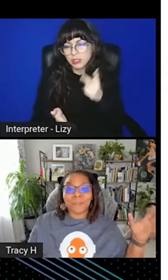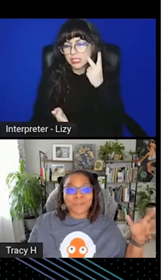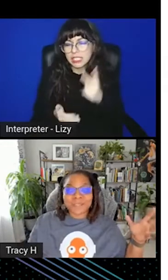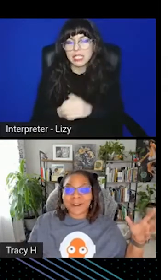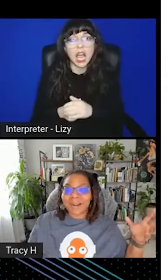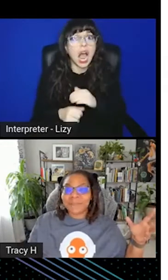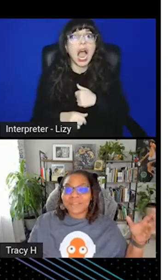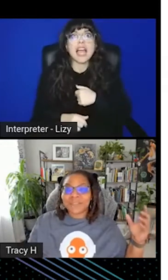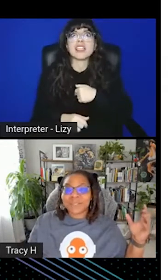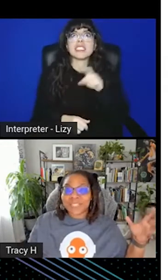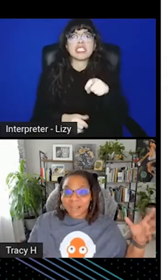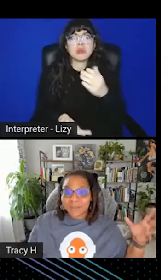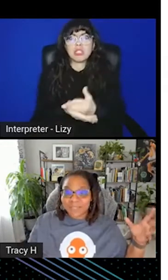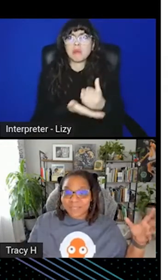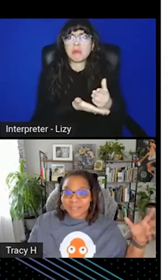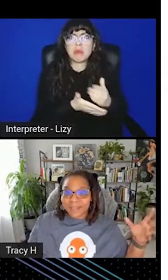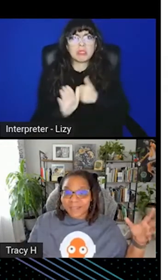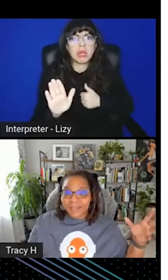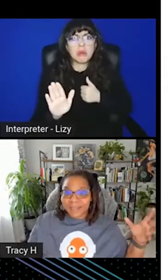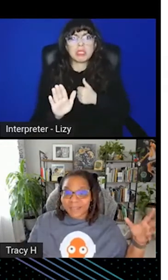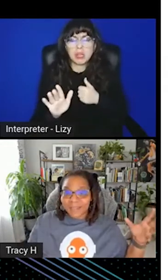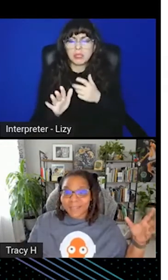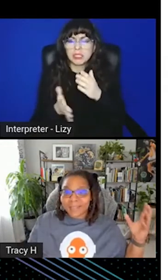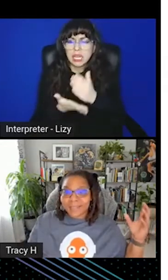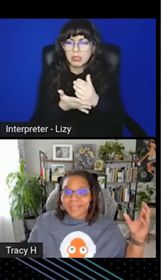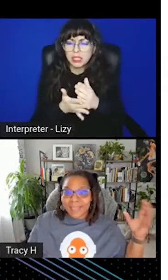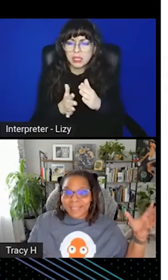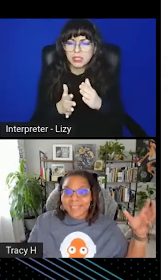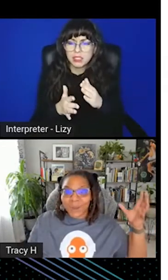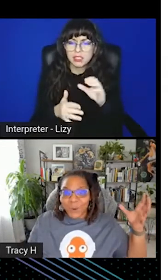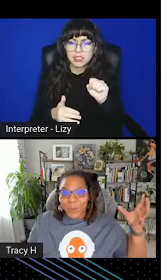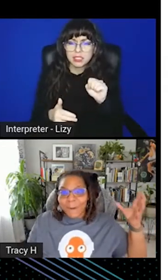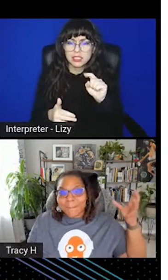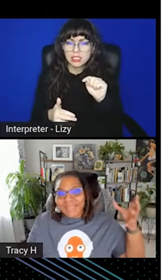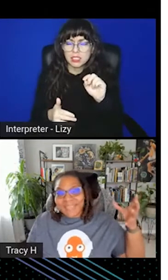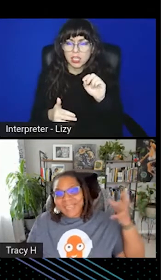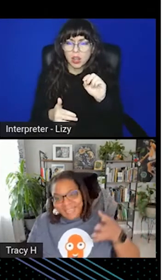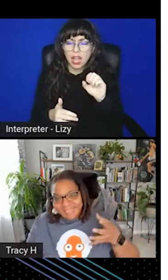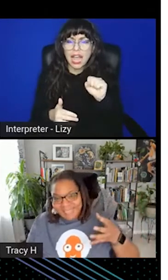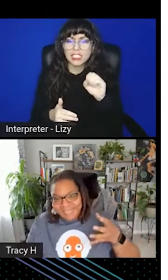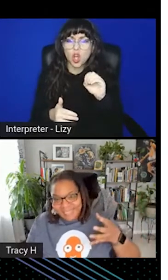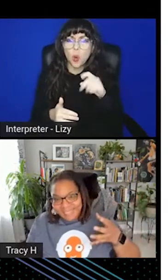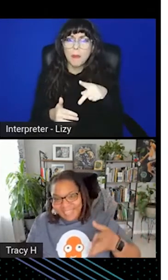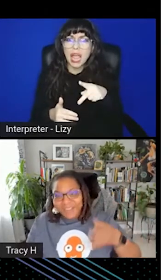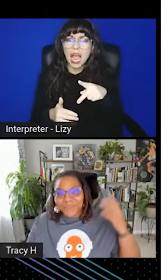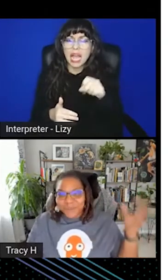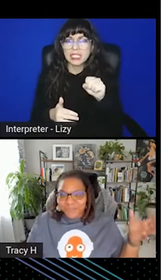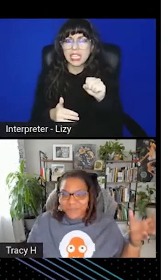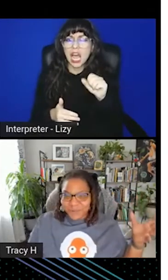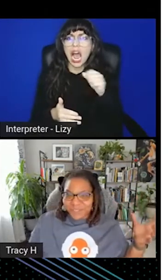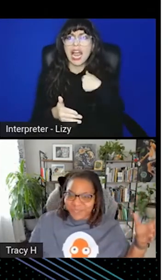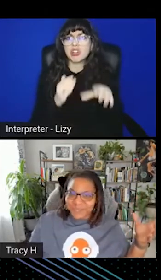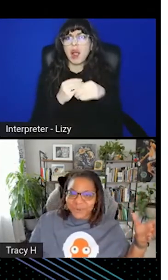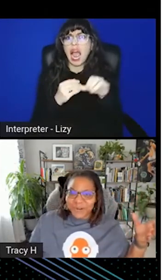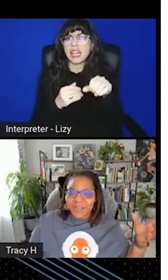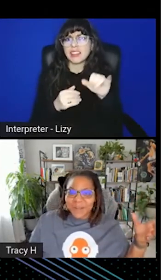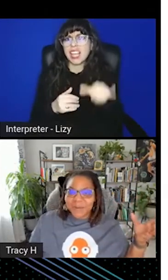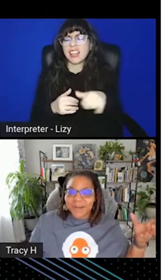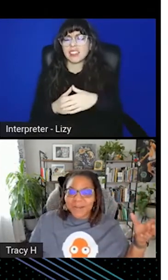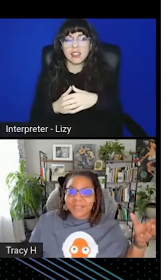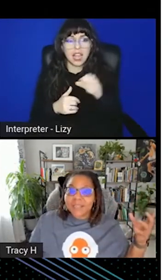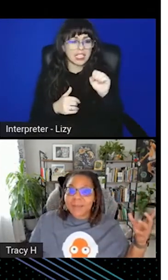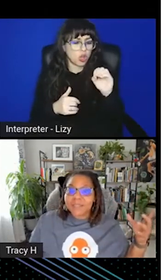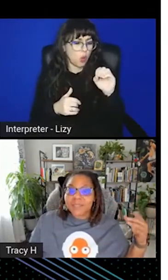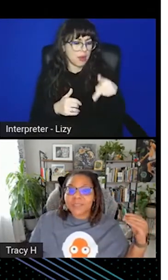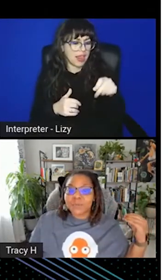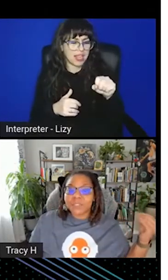I'm so sorry. So SOPS is S-O-P-S for those of you that want to search for it. But